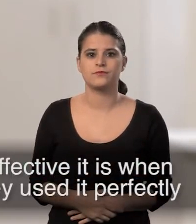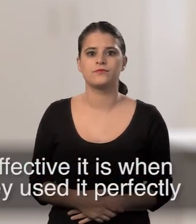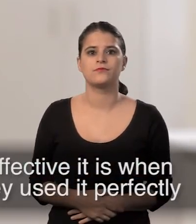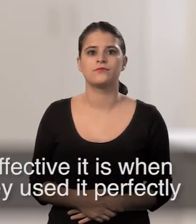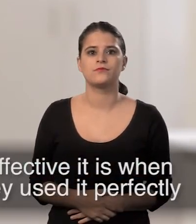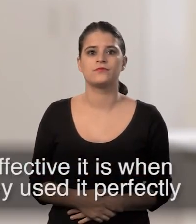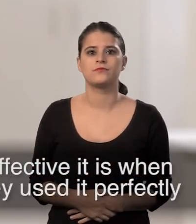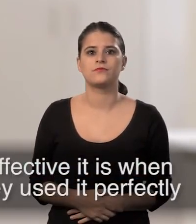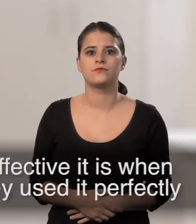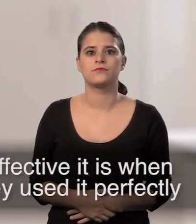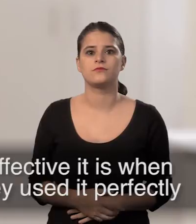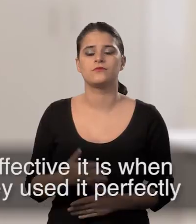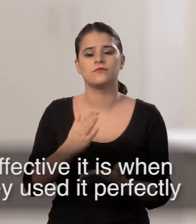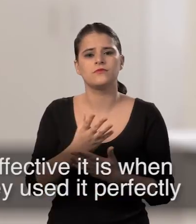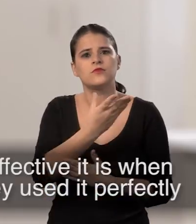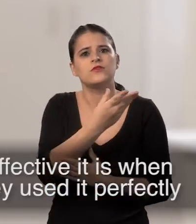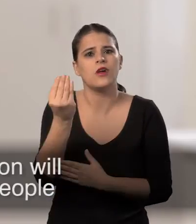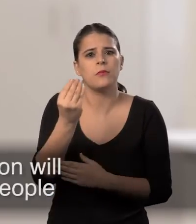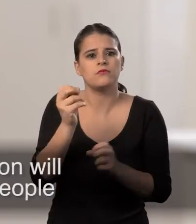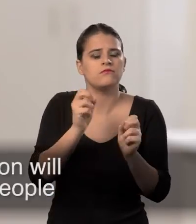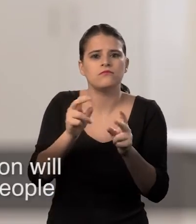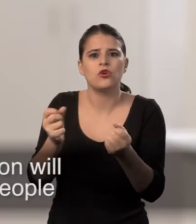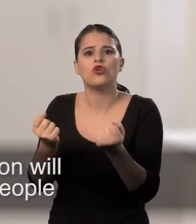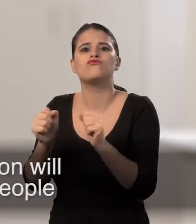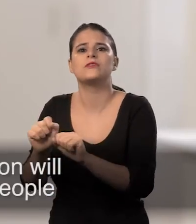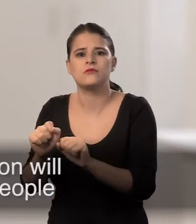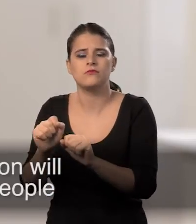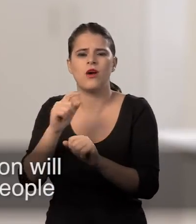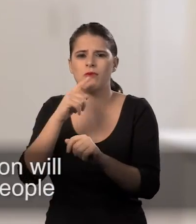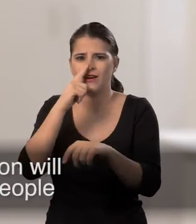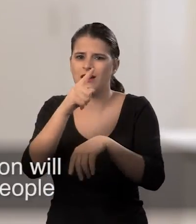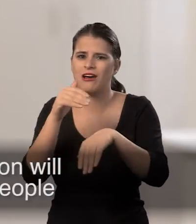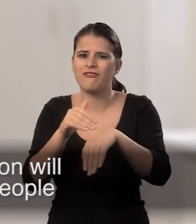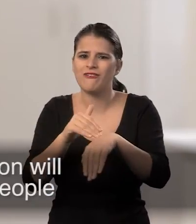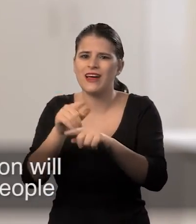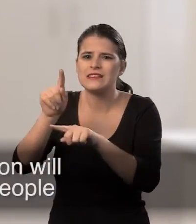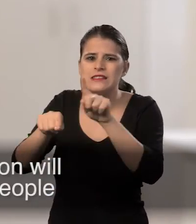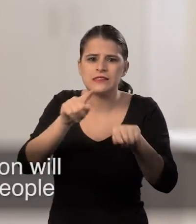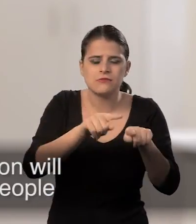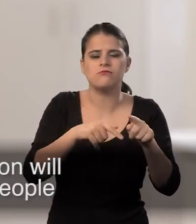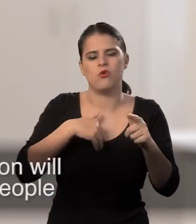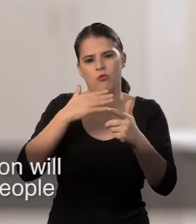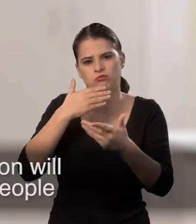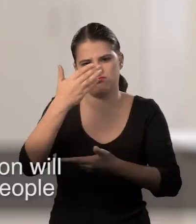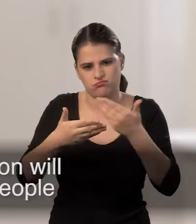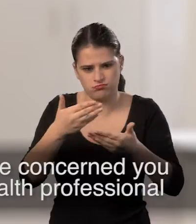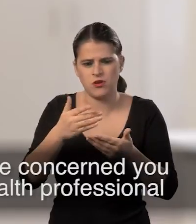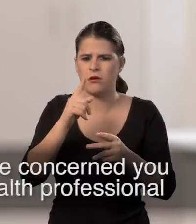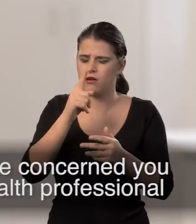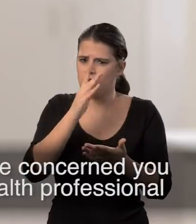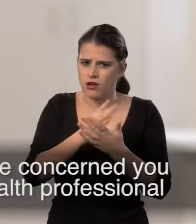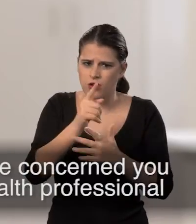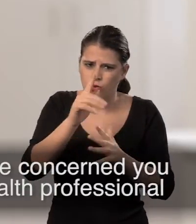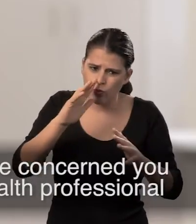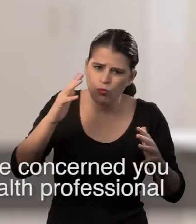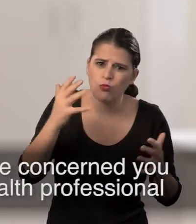use it, rather than if they used it perfectly. Some methods of contraception will have side effects for some people. We